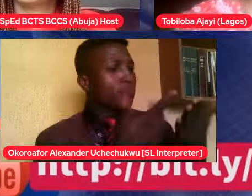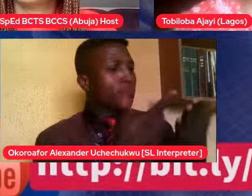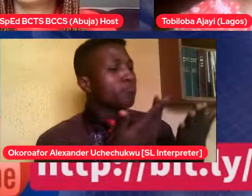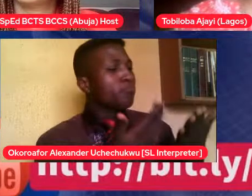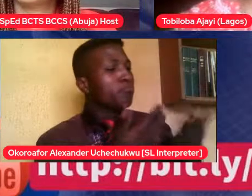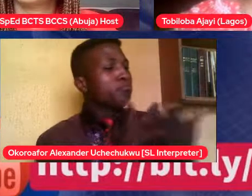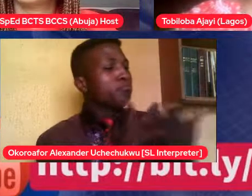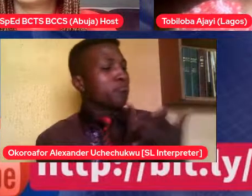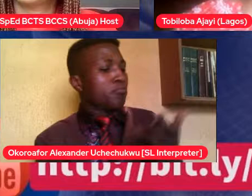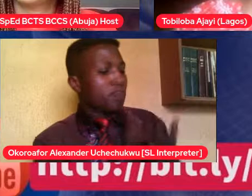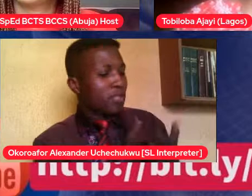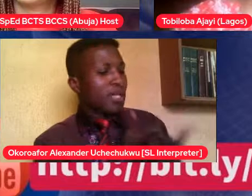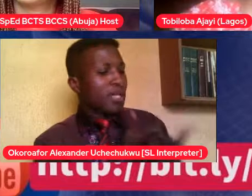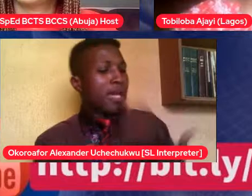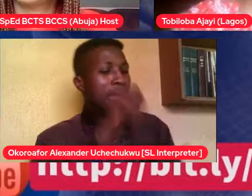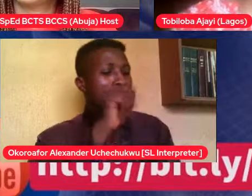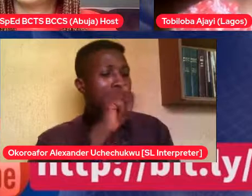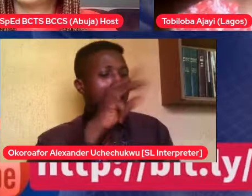let's do our homework together.